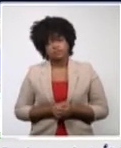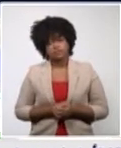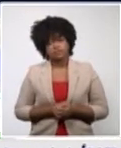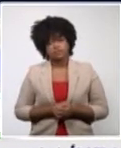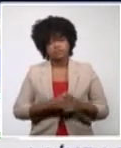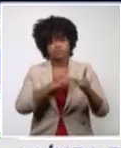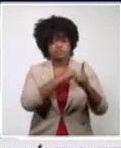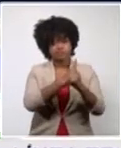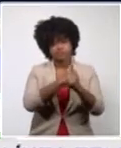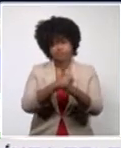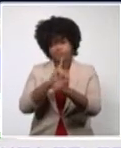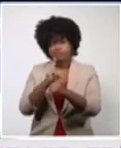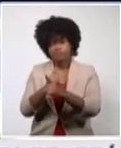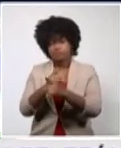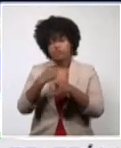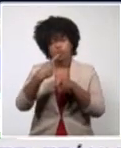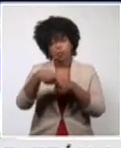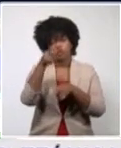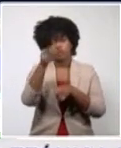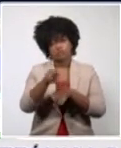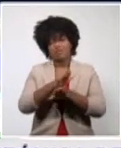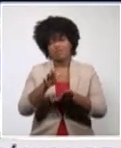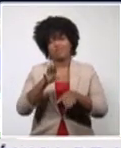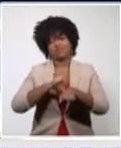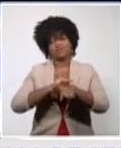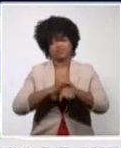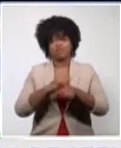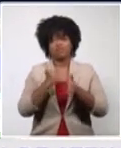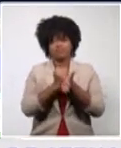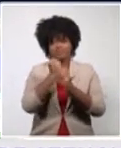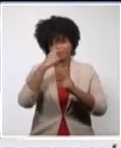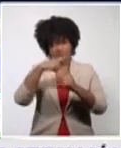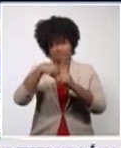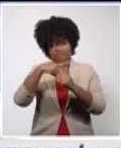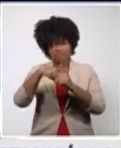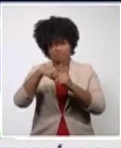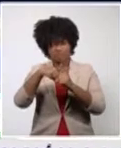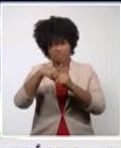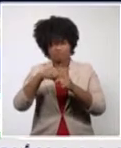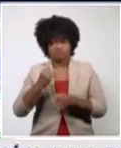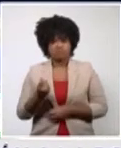this is the main risk group for the disease.